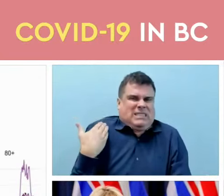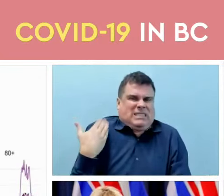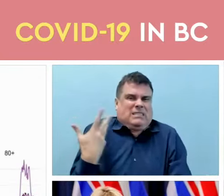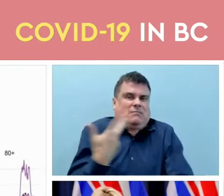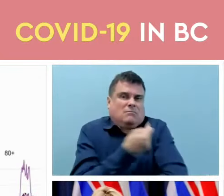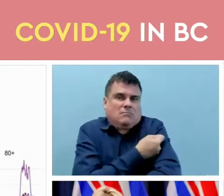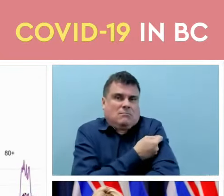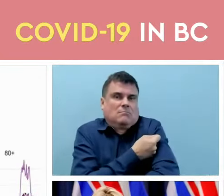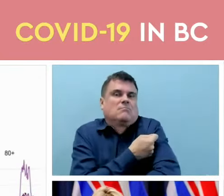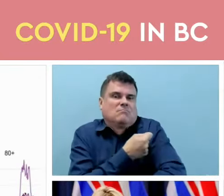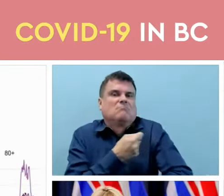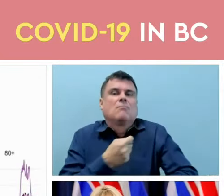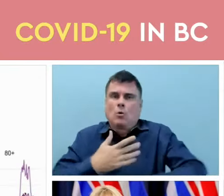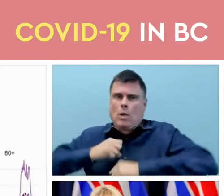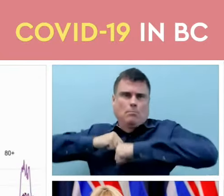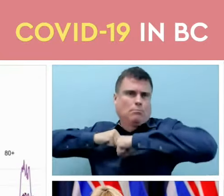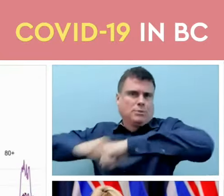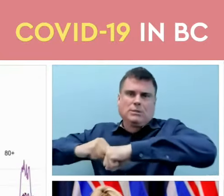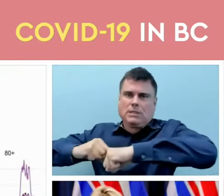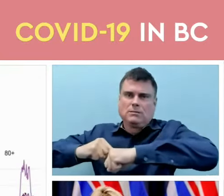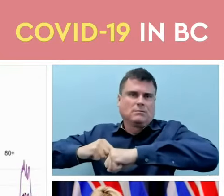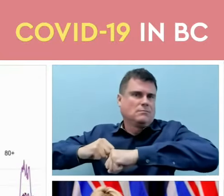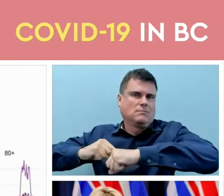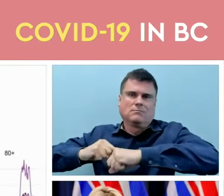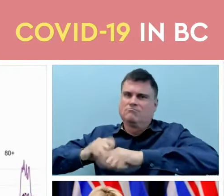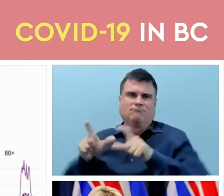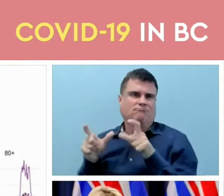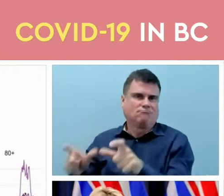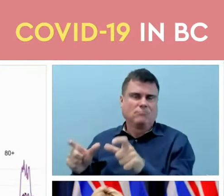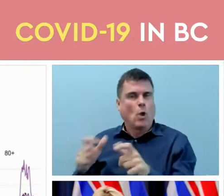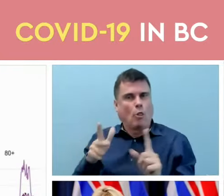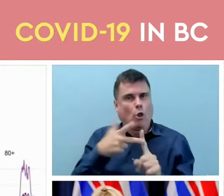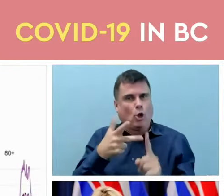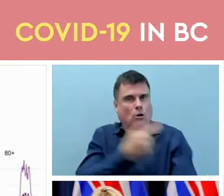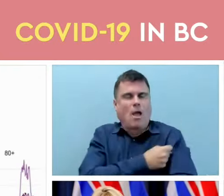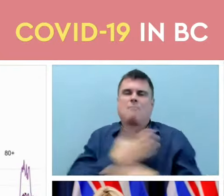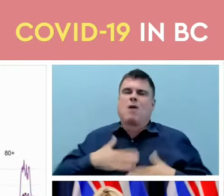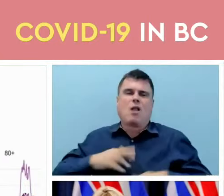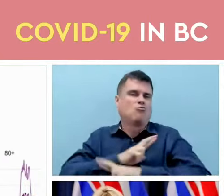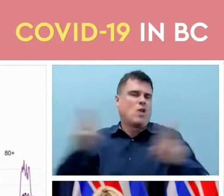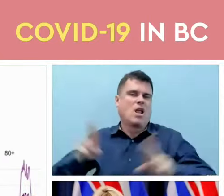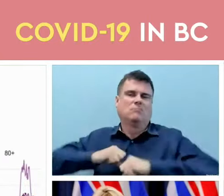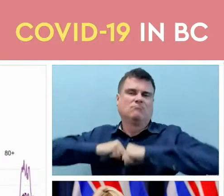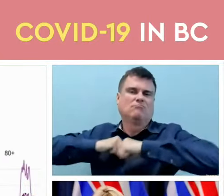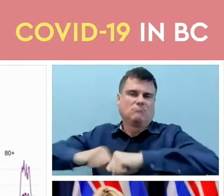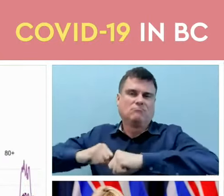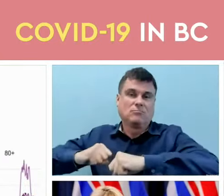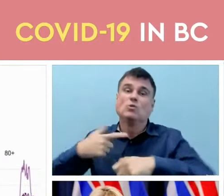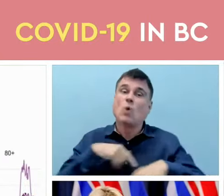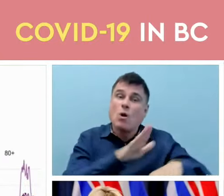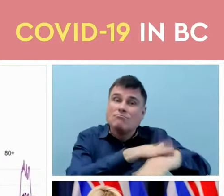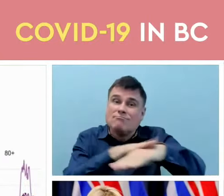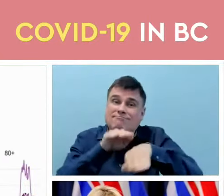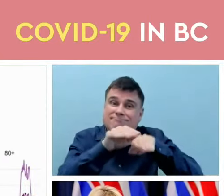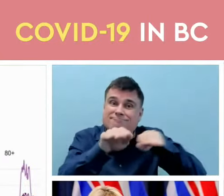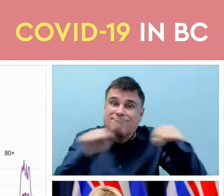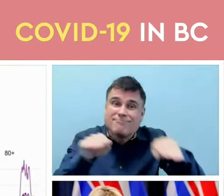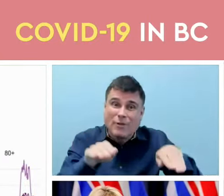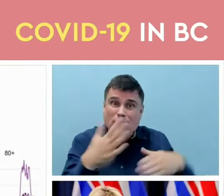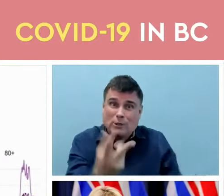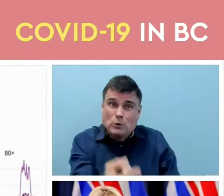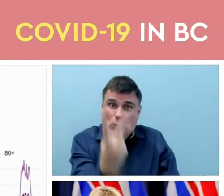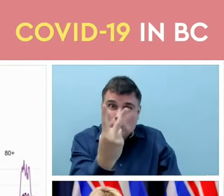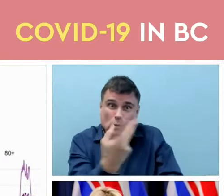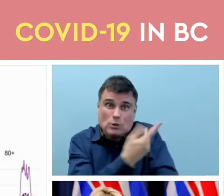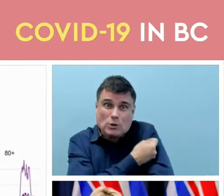illness across all age groups and a reminder for those people who have had two doses of vaccine if have not yet had